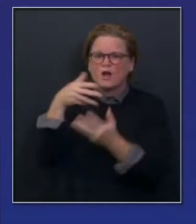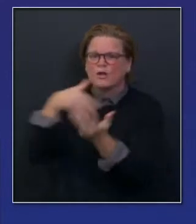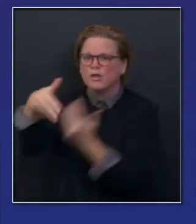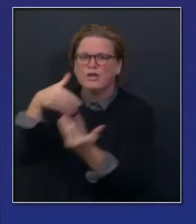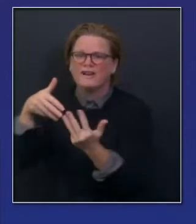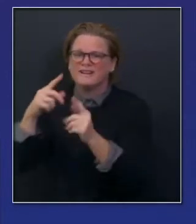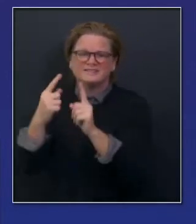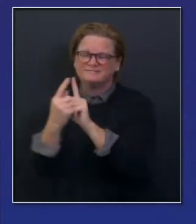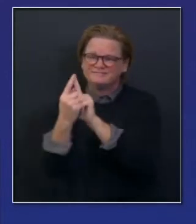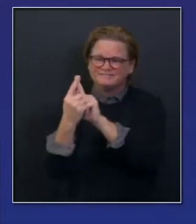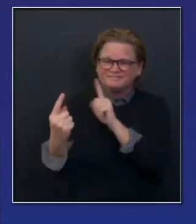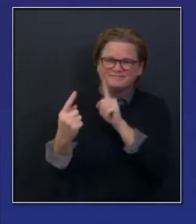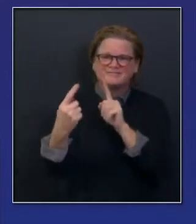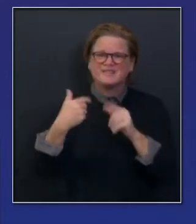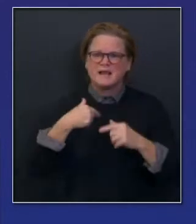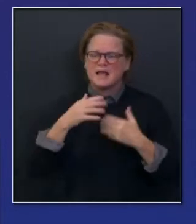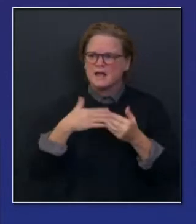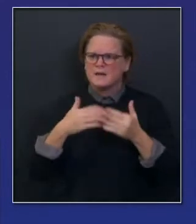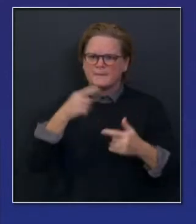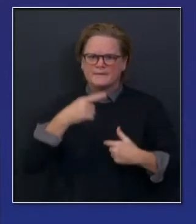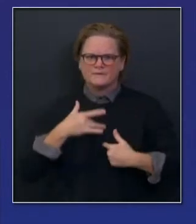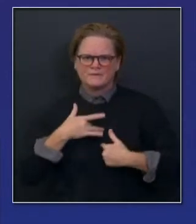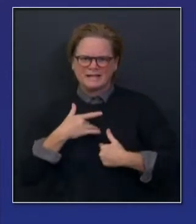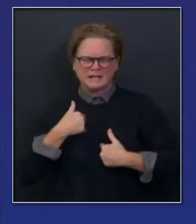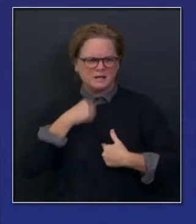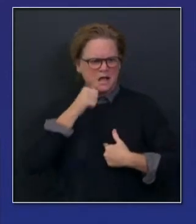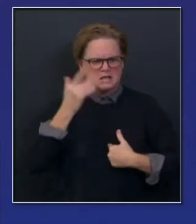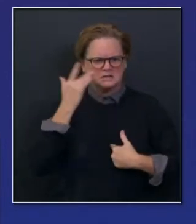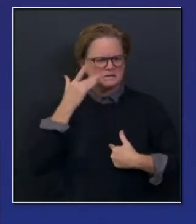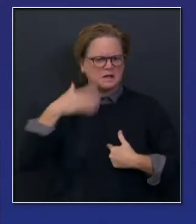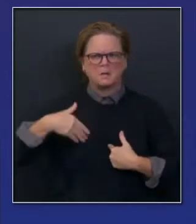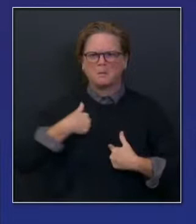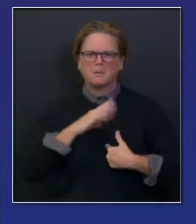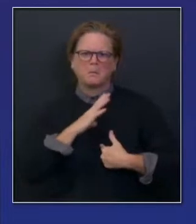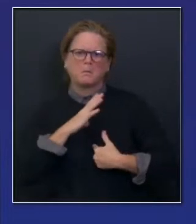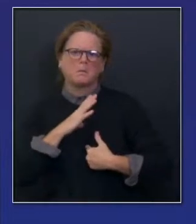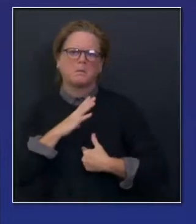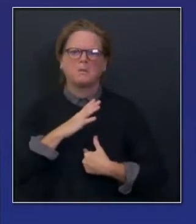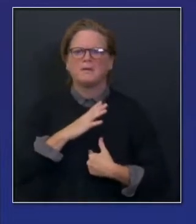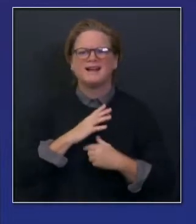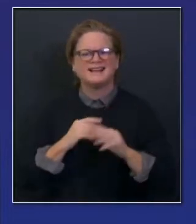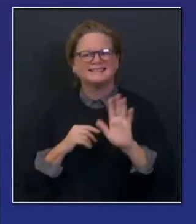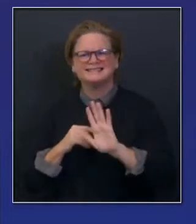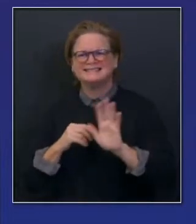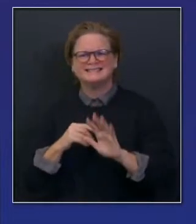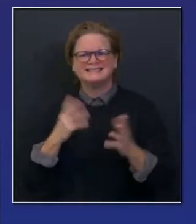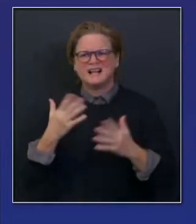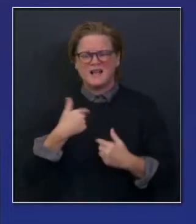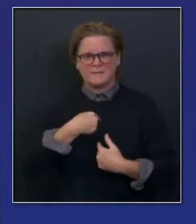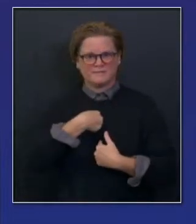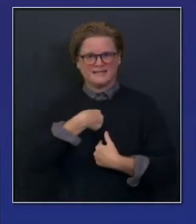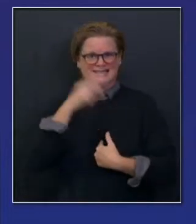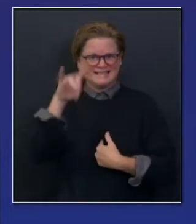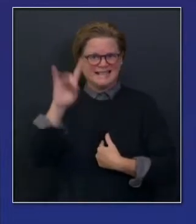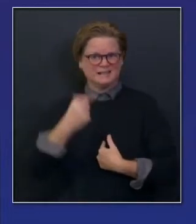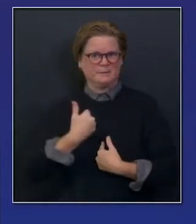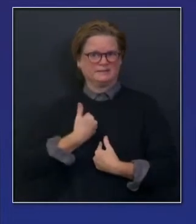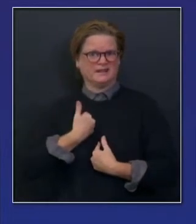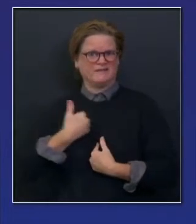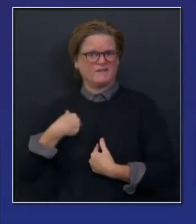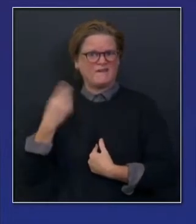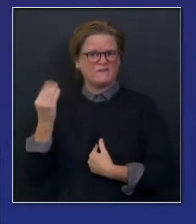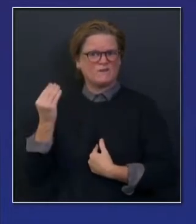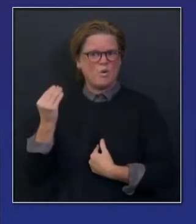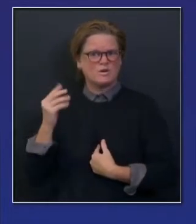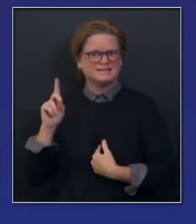of those quarantine guidelines. Something I'm very familiar with after being 14 days in that similar construct.